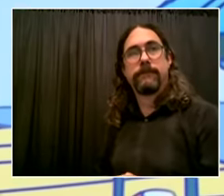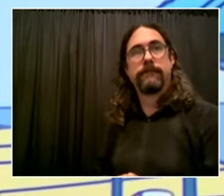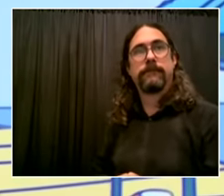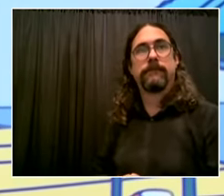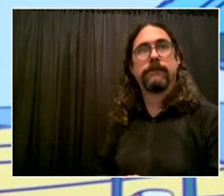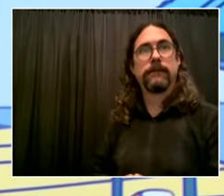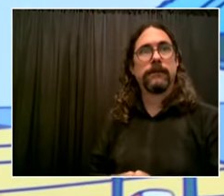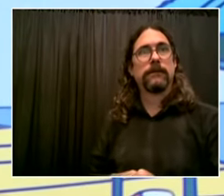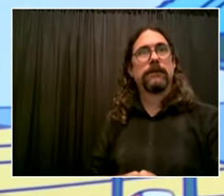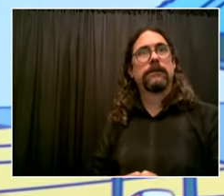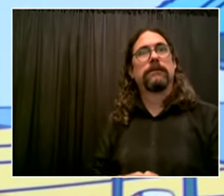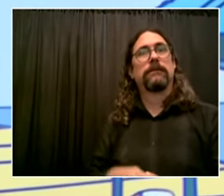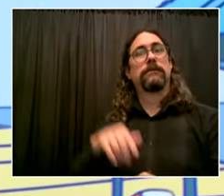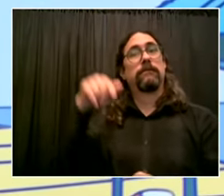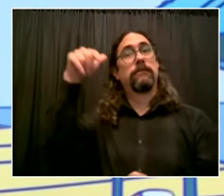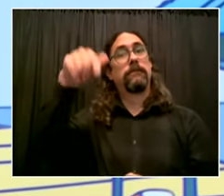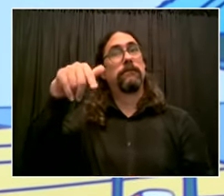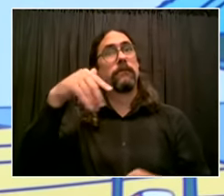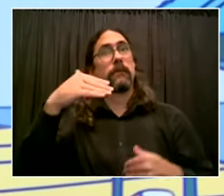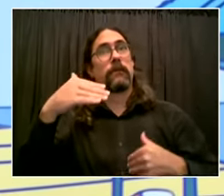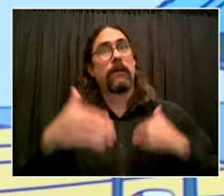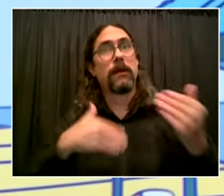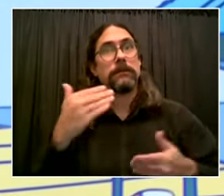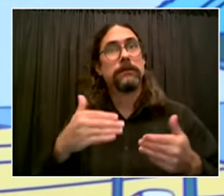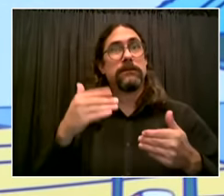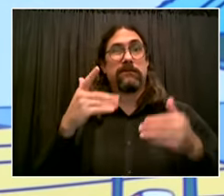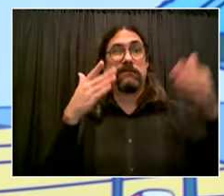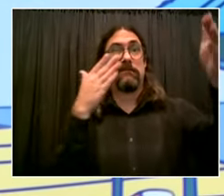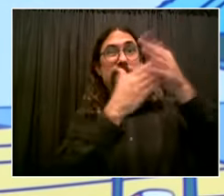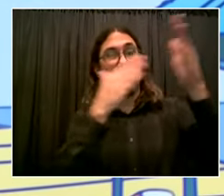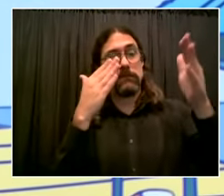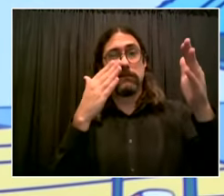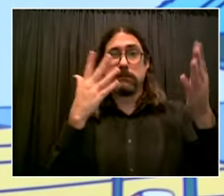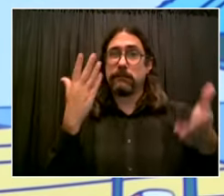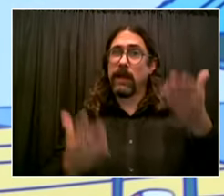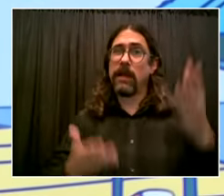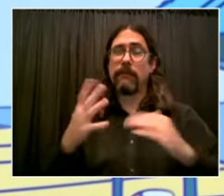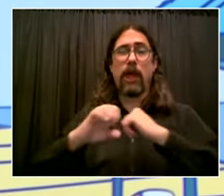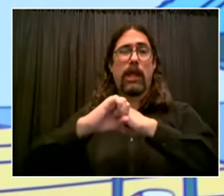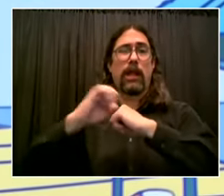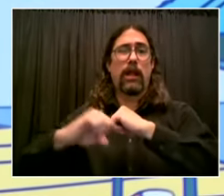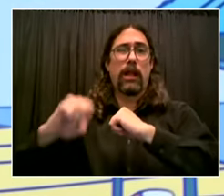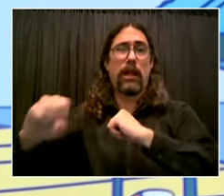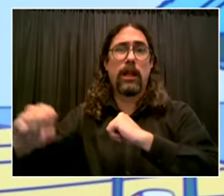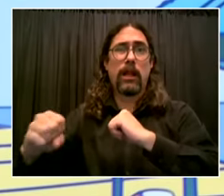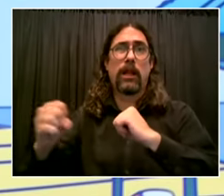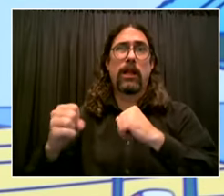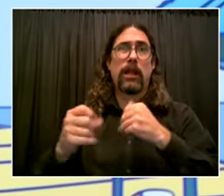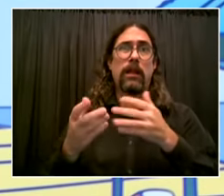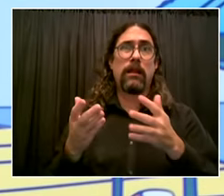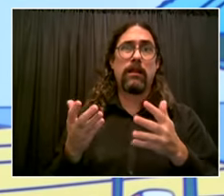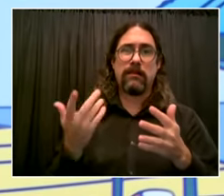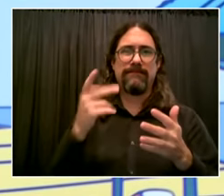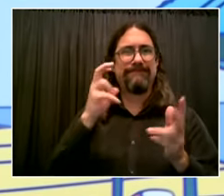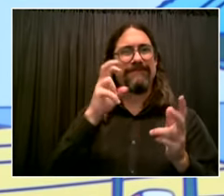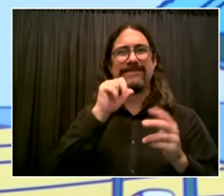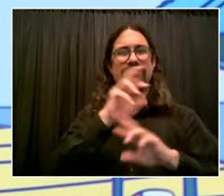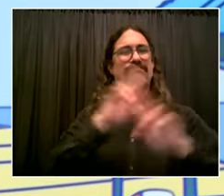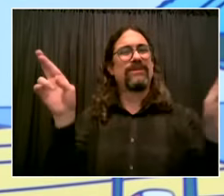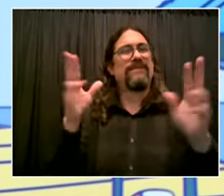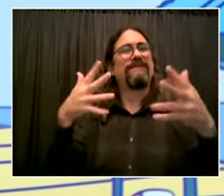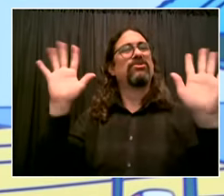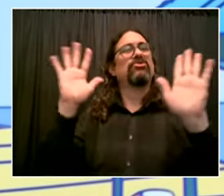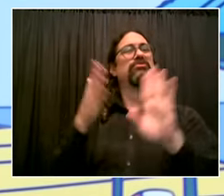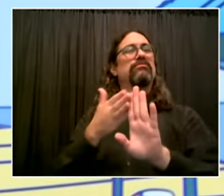theoretically it could extend past the time you want this to be enacted in late september so why not hash this out with the